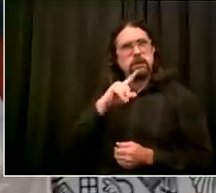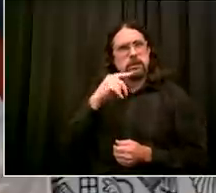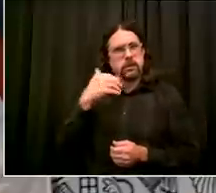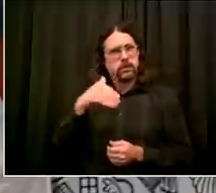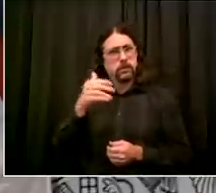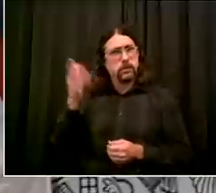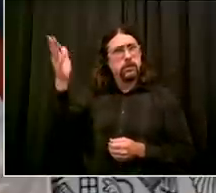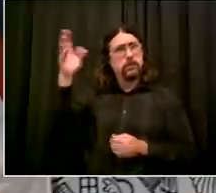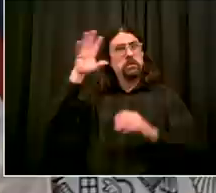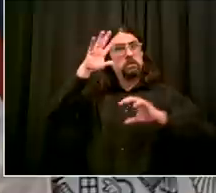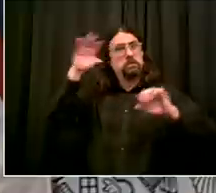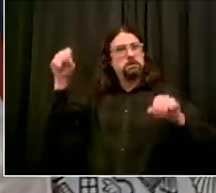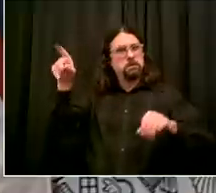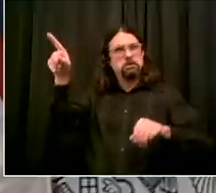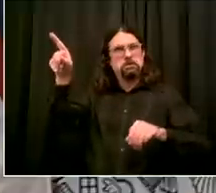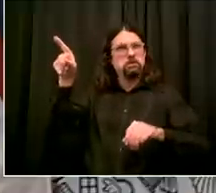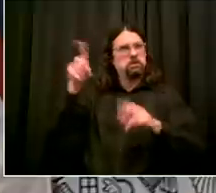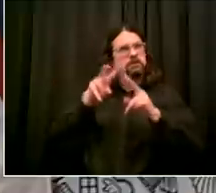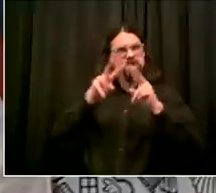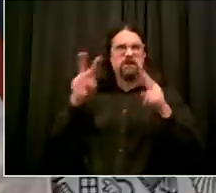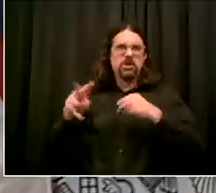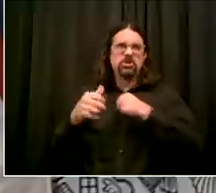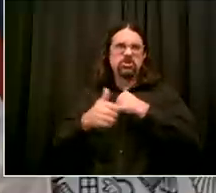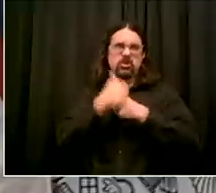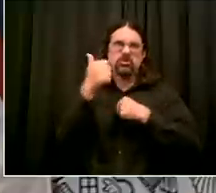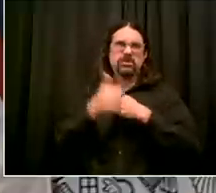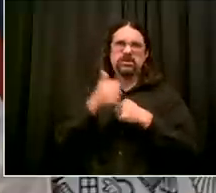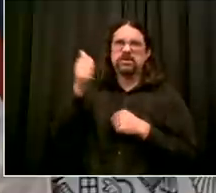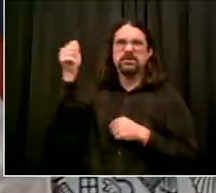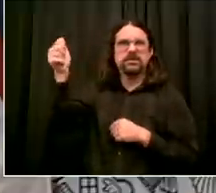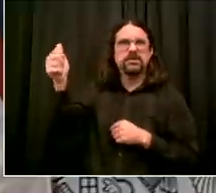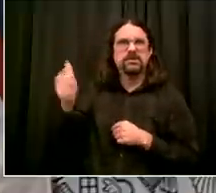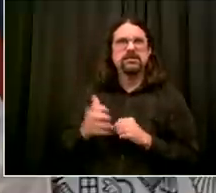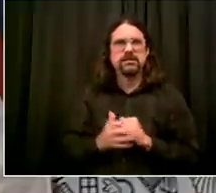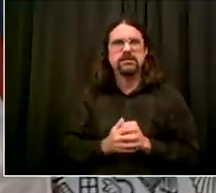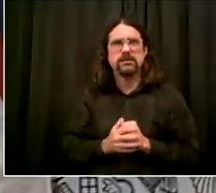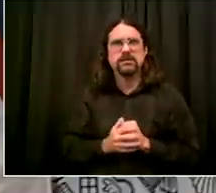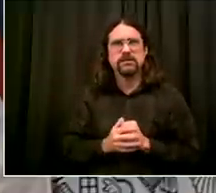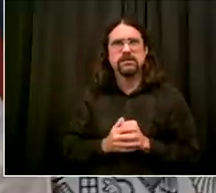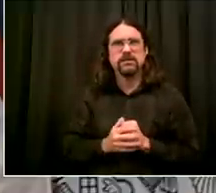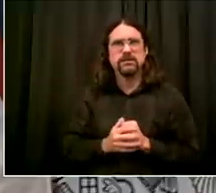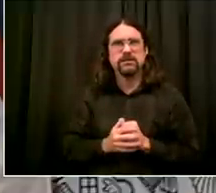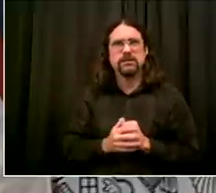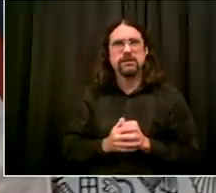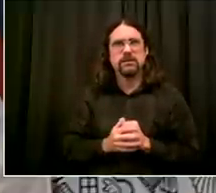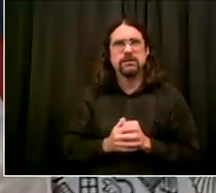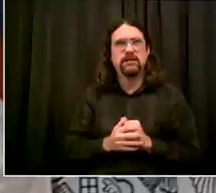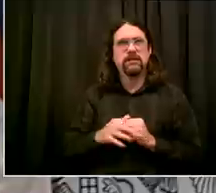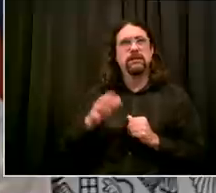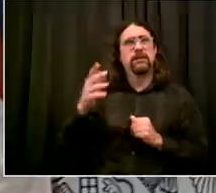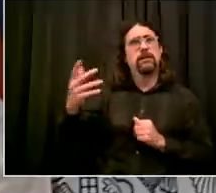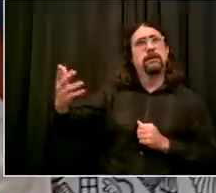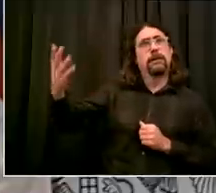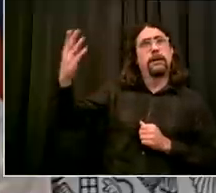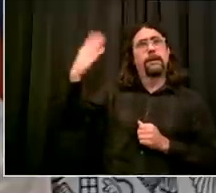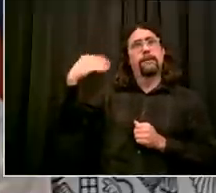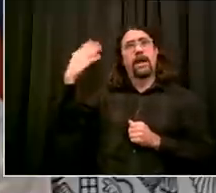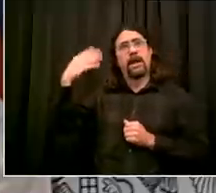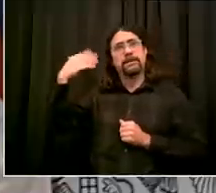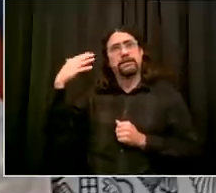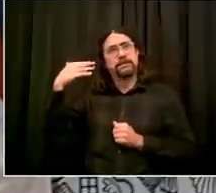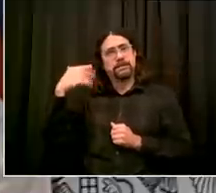were sort of off limits and on limits have all been scrambled in a really dangerous way in terms of having a healthy democratic